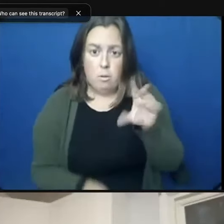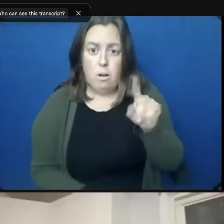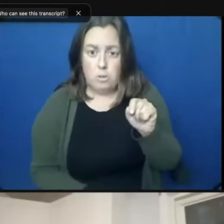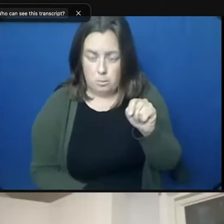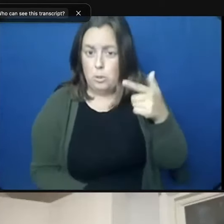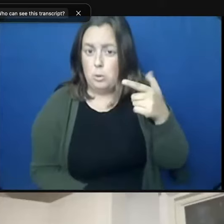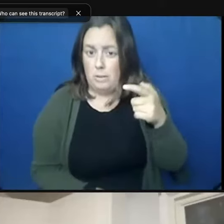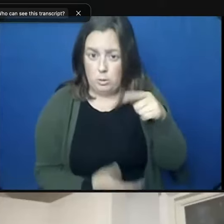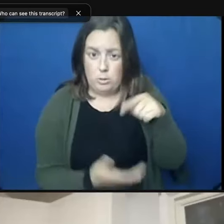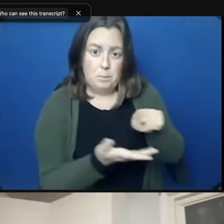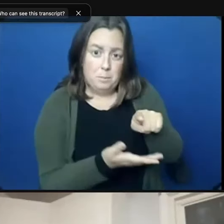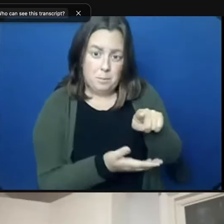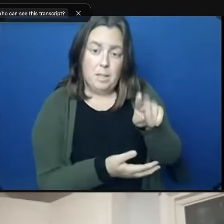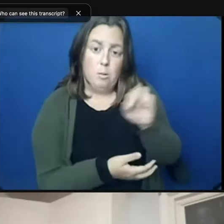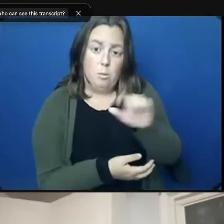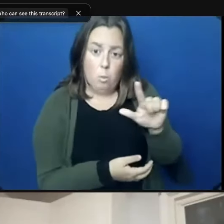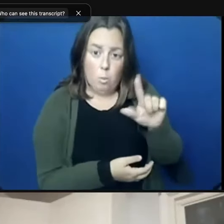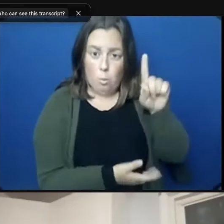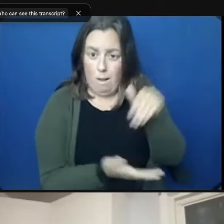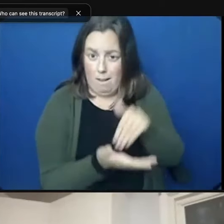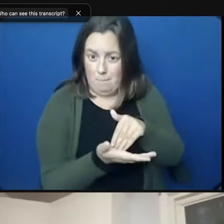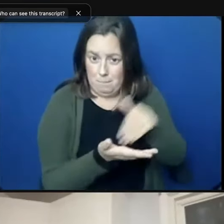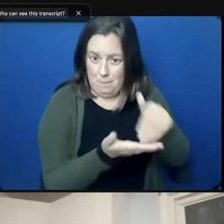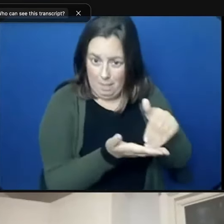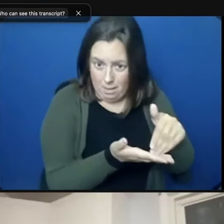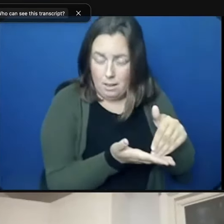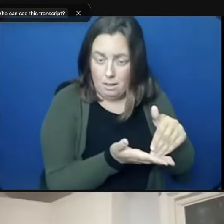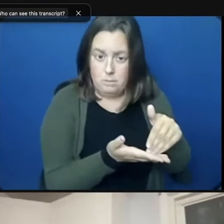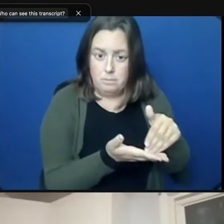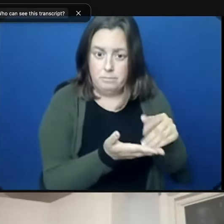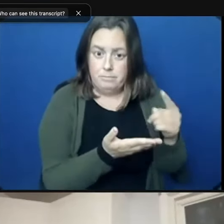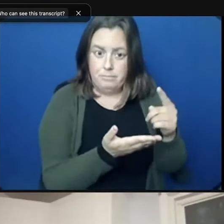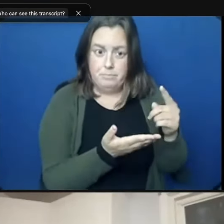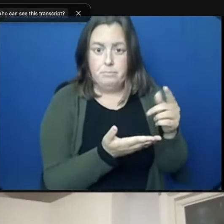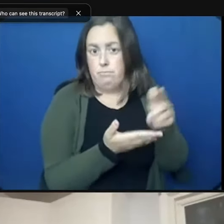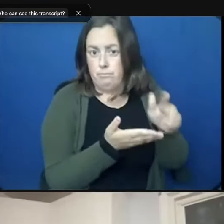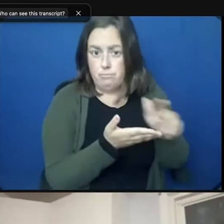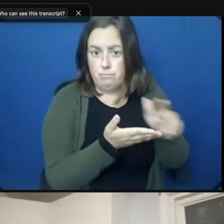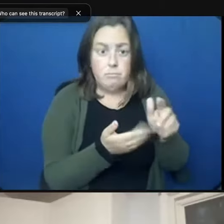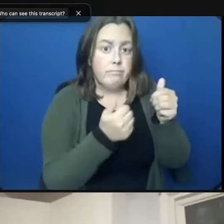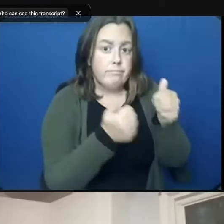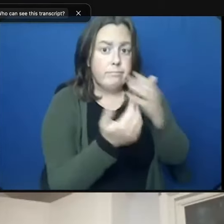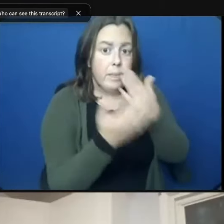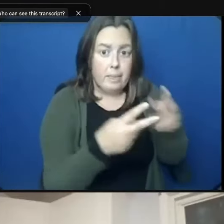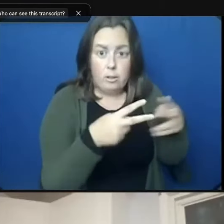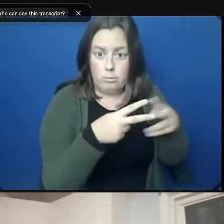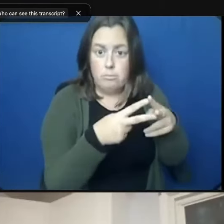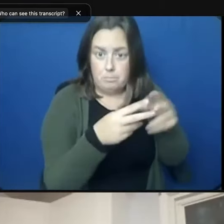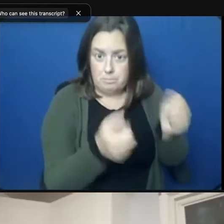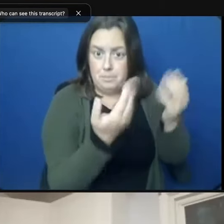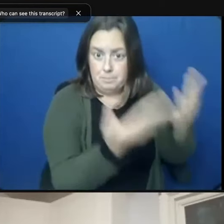,046,770.62. Thank you very much. Yes.